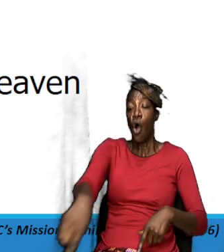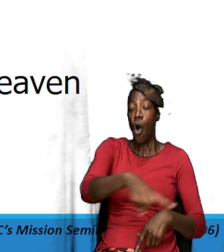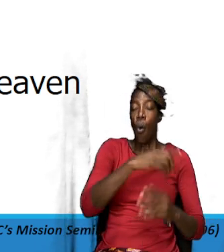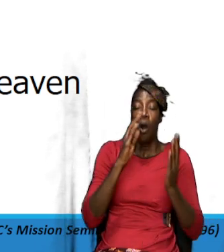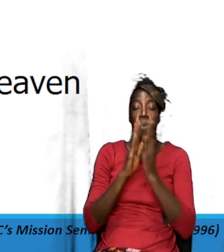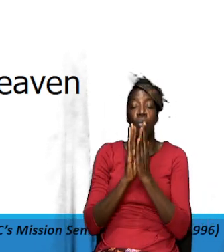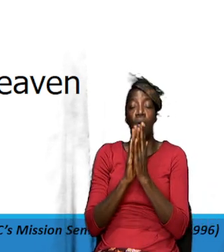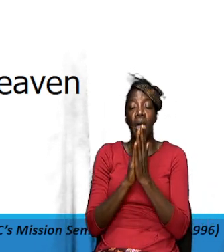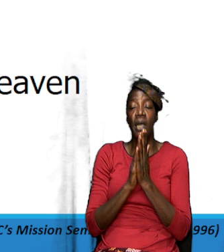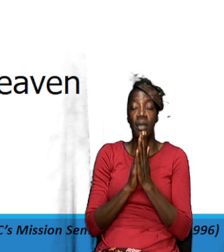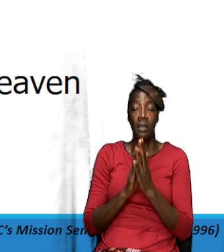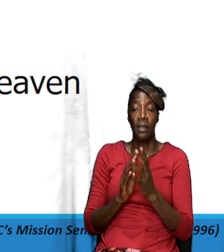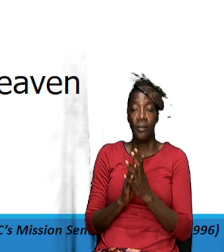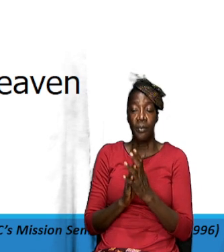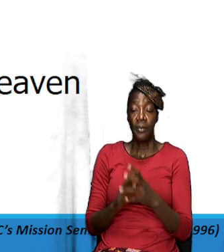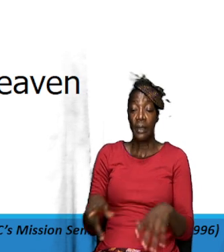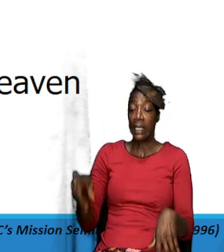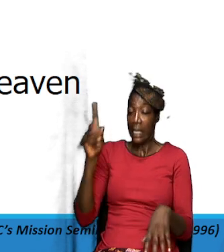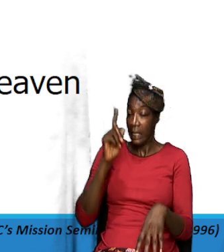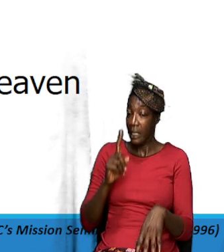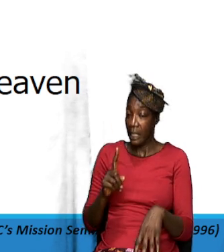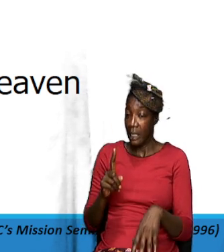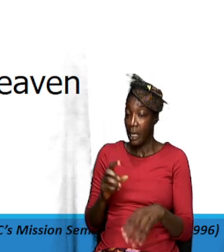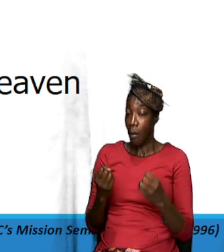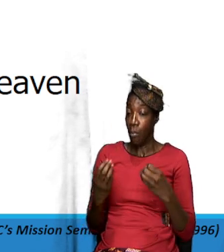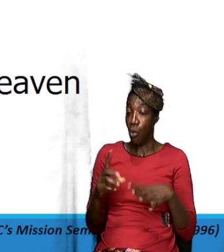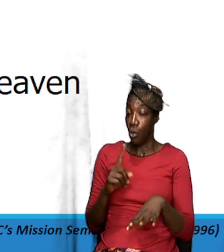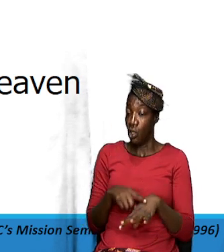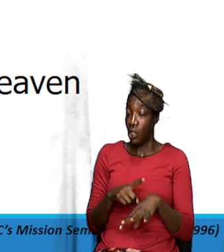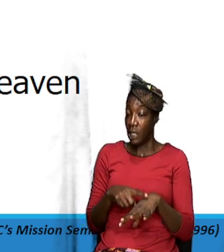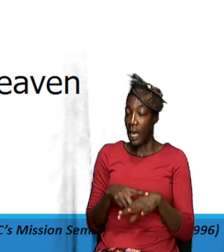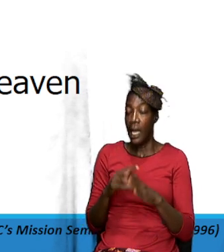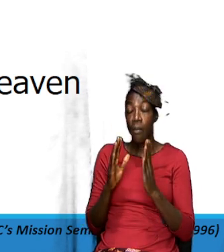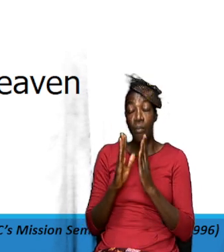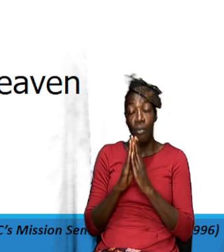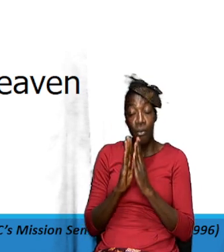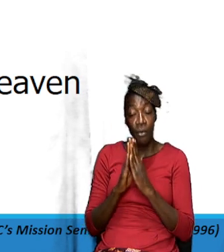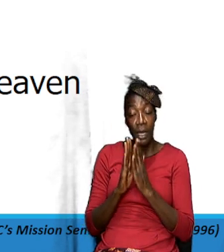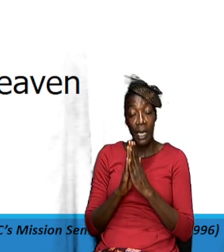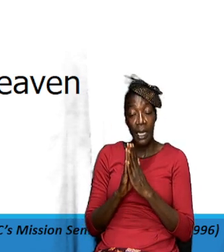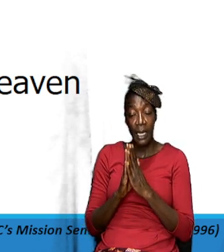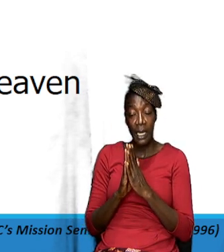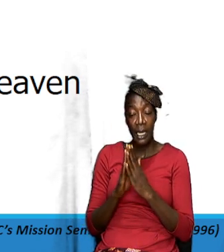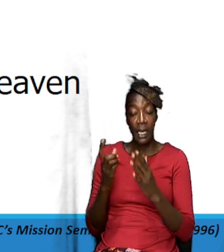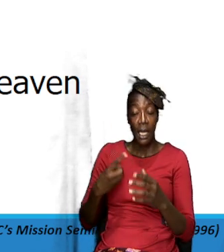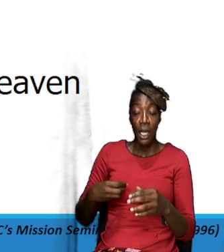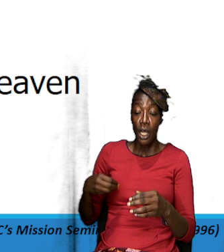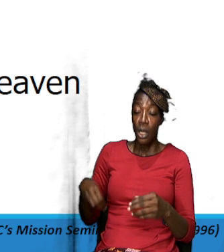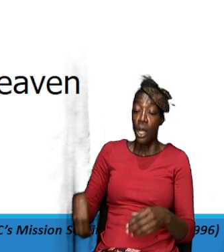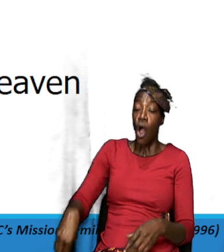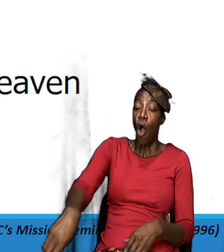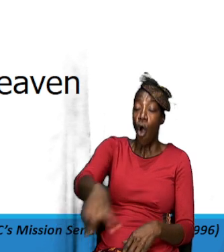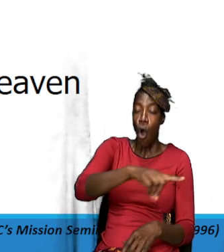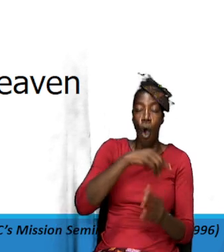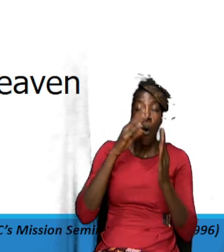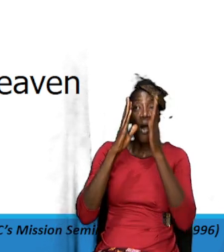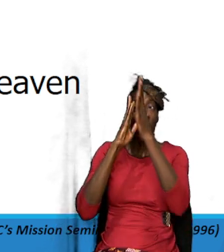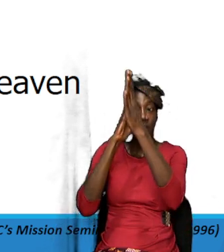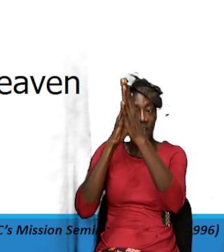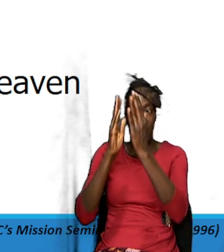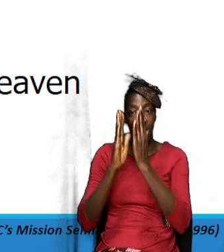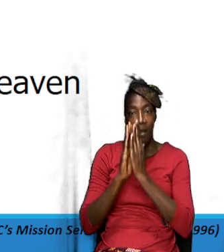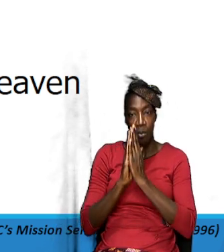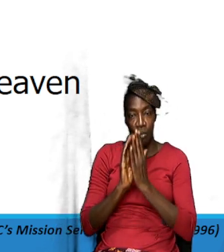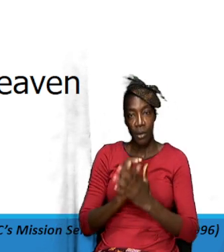spend considerable amount of time praying the our father prayer okay